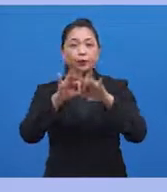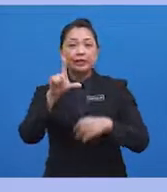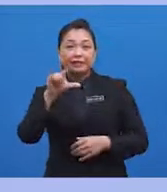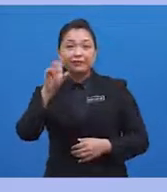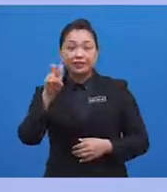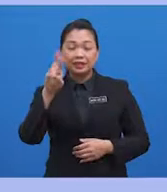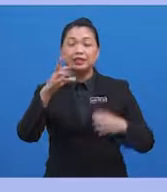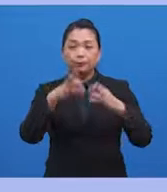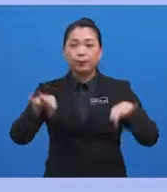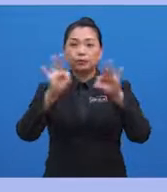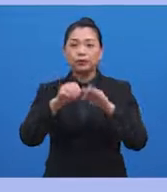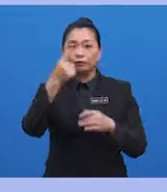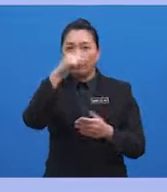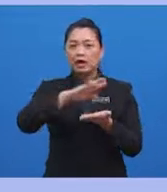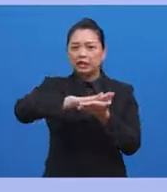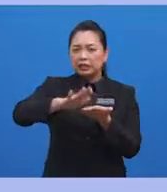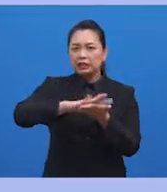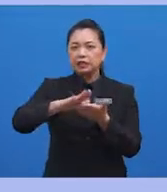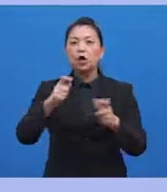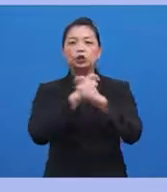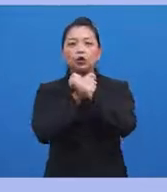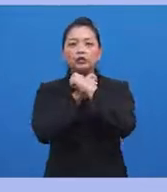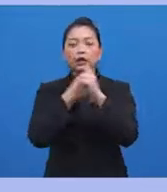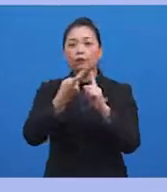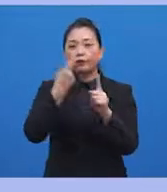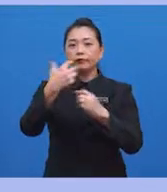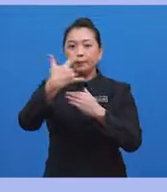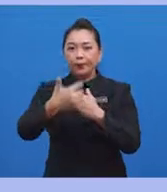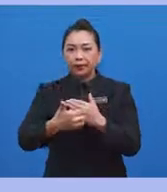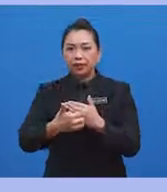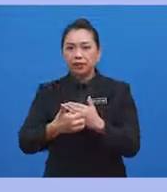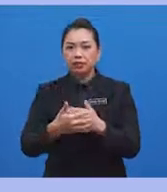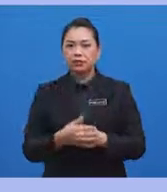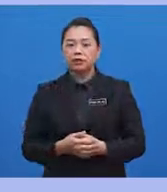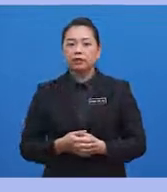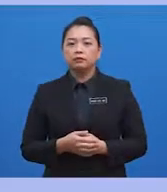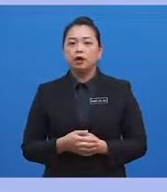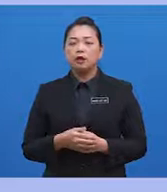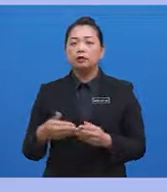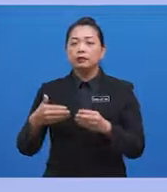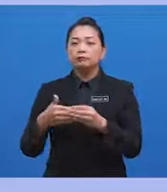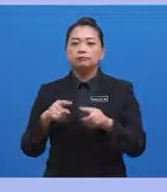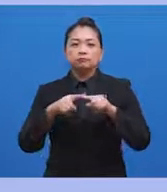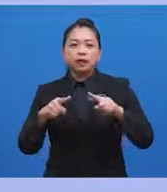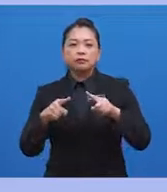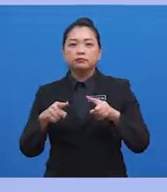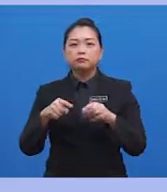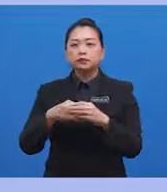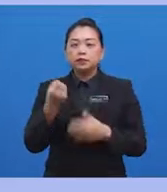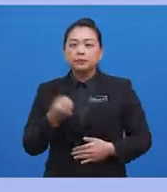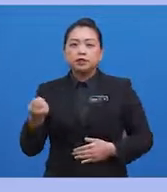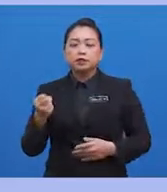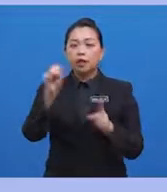bloodstream, and chronic substance abuse can overwork this vital organ, leading to damage from chronic